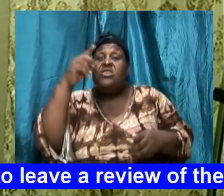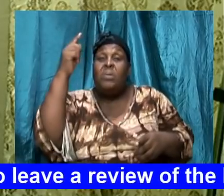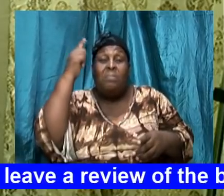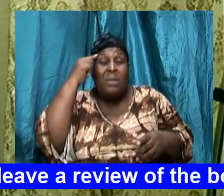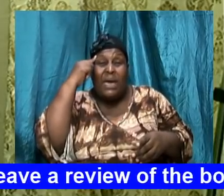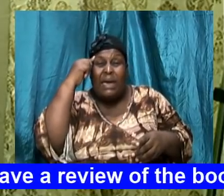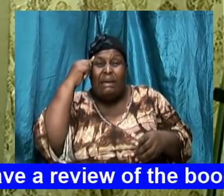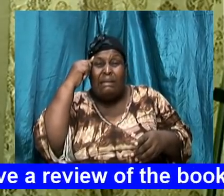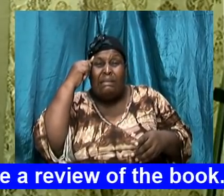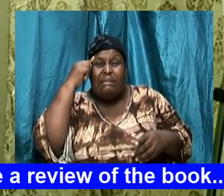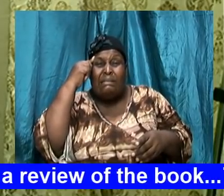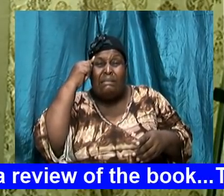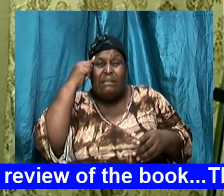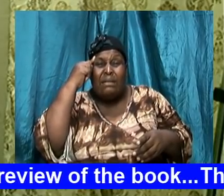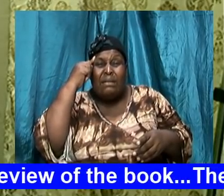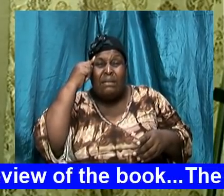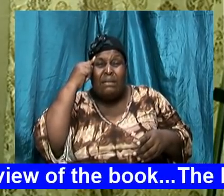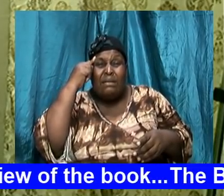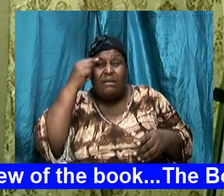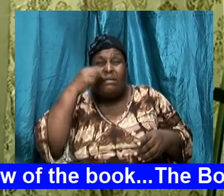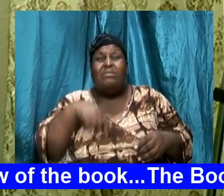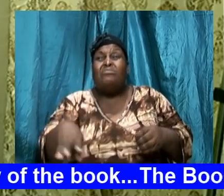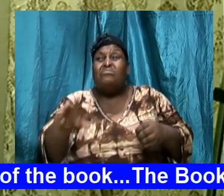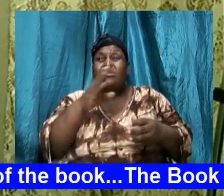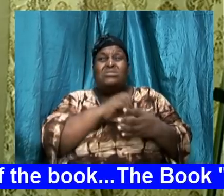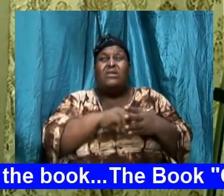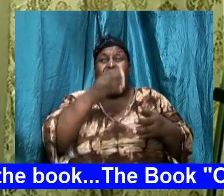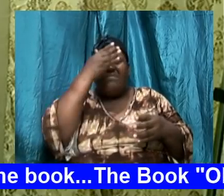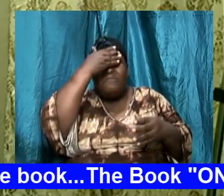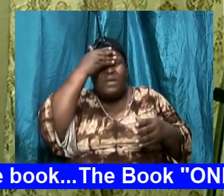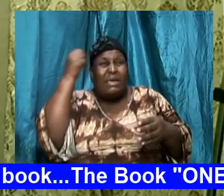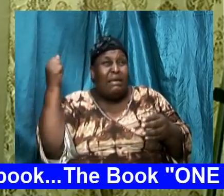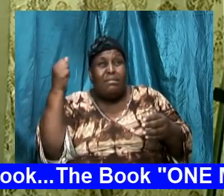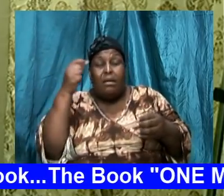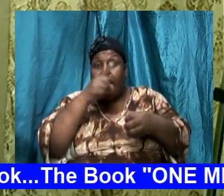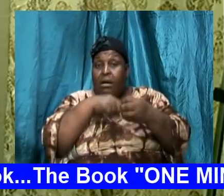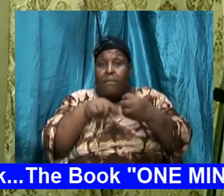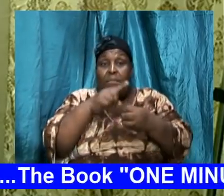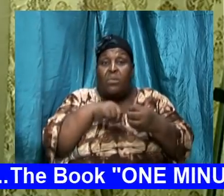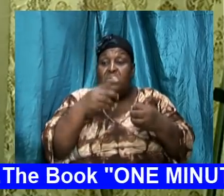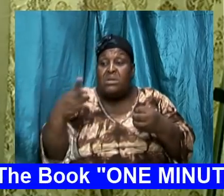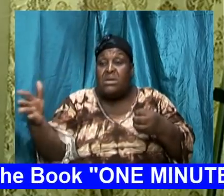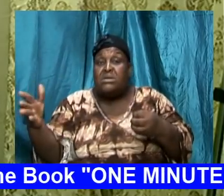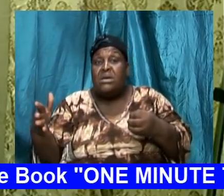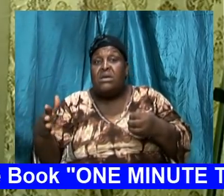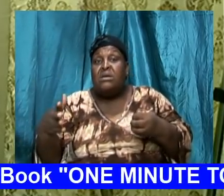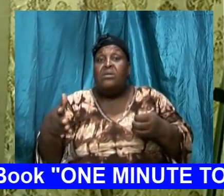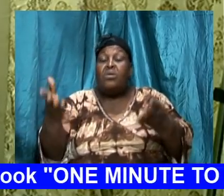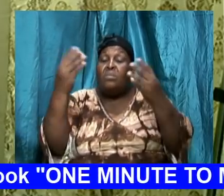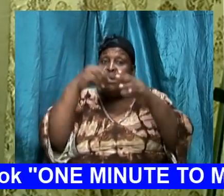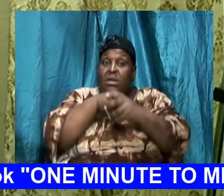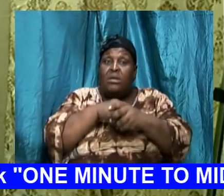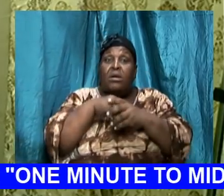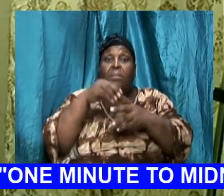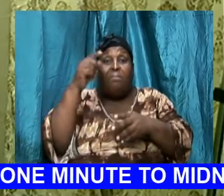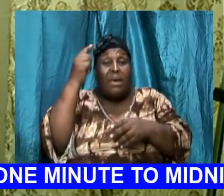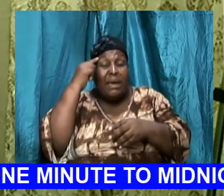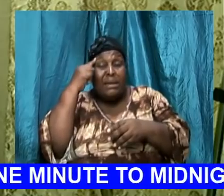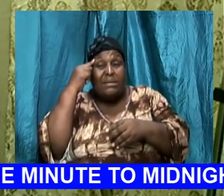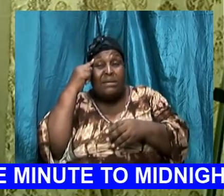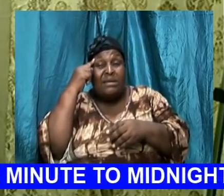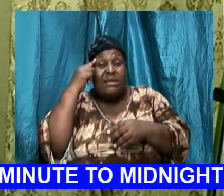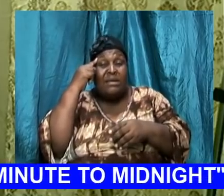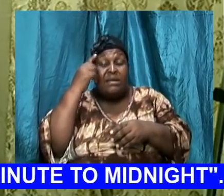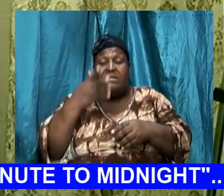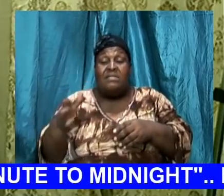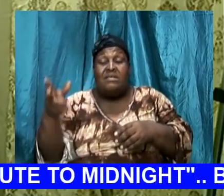out that you are not hindered things that comes to your mind things that come into our mind things that Satan